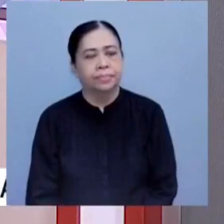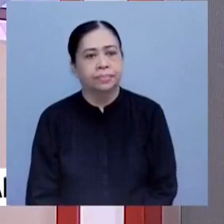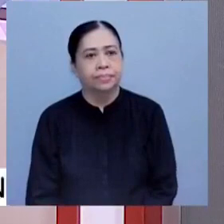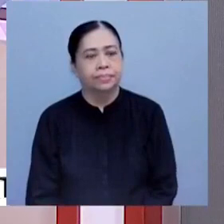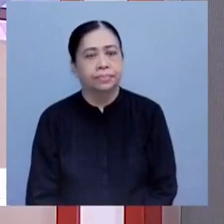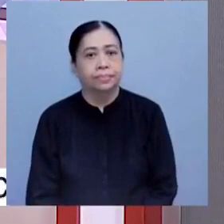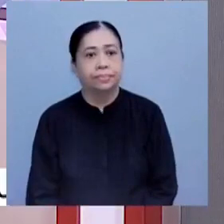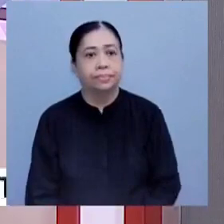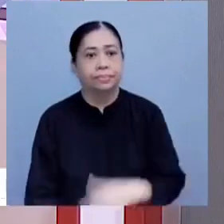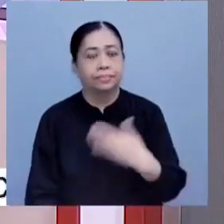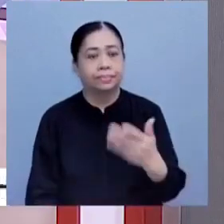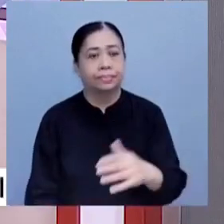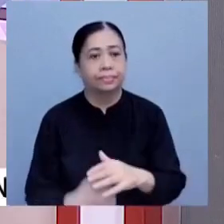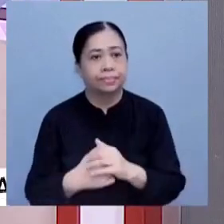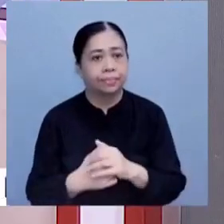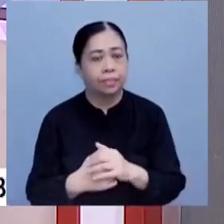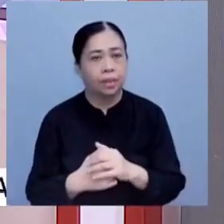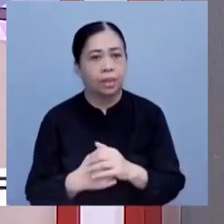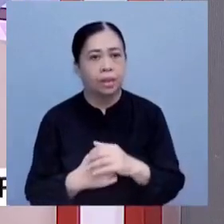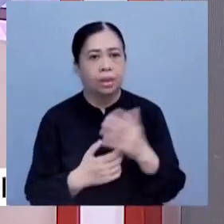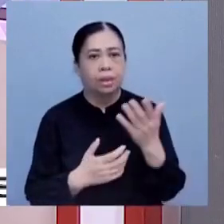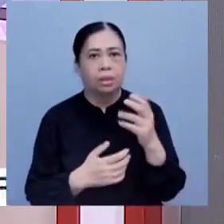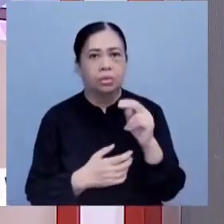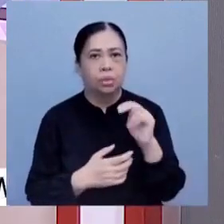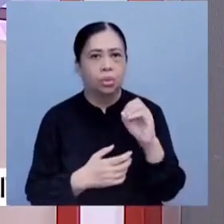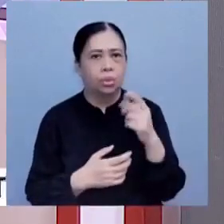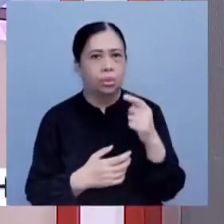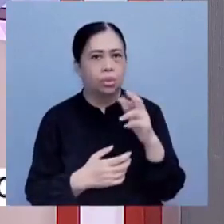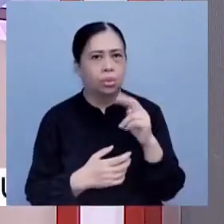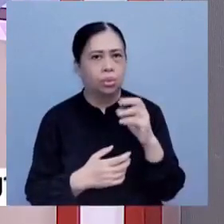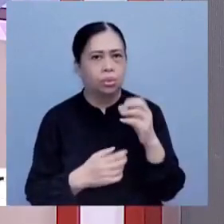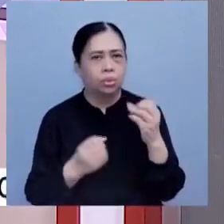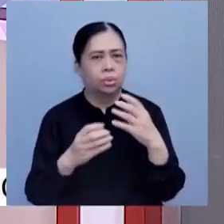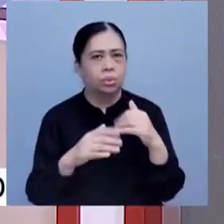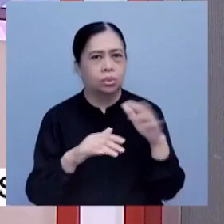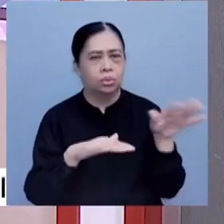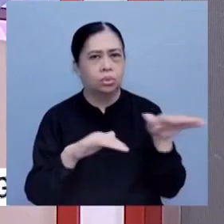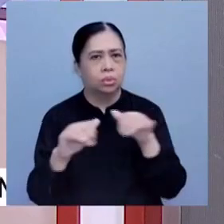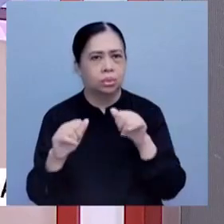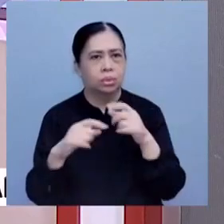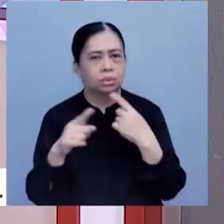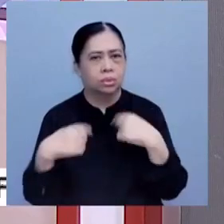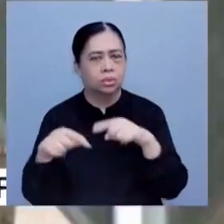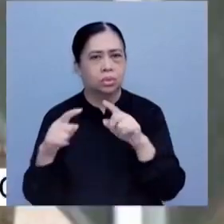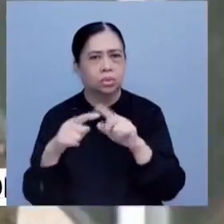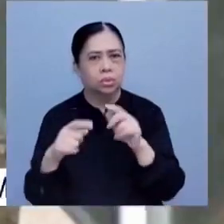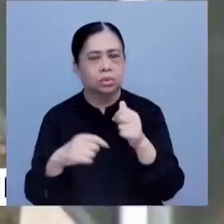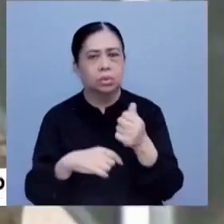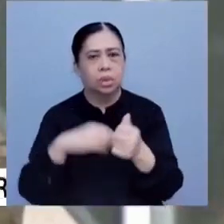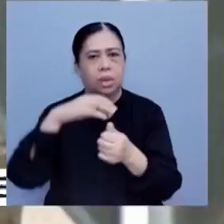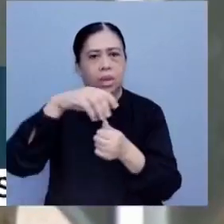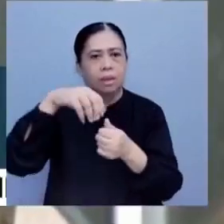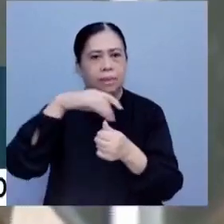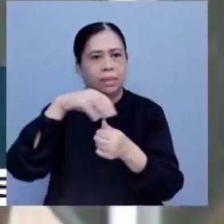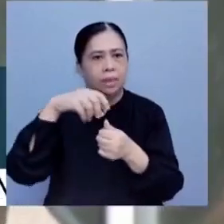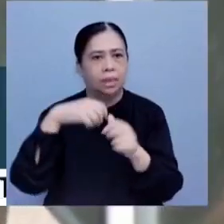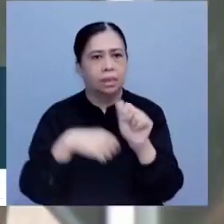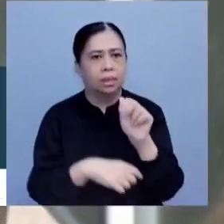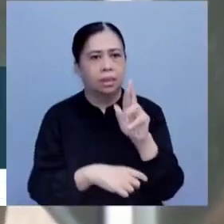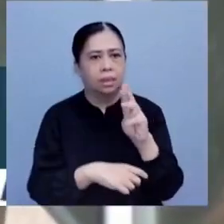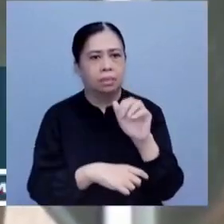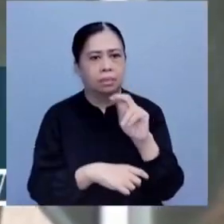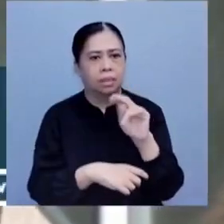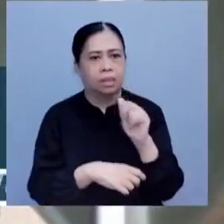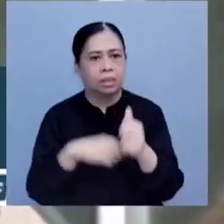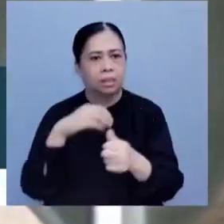Armenians in Nagorno-Karabakh begin a massive exodus toward Armenia, make that after Azerbaijan defeated